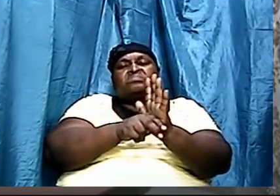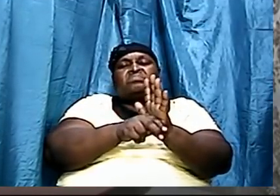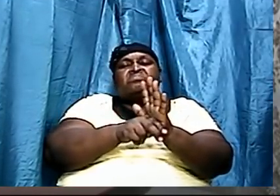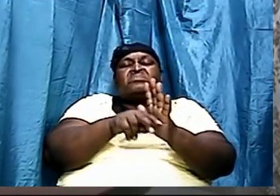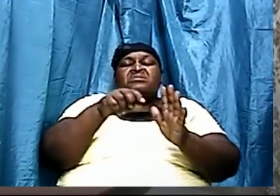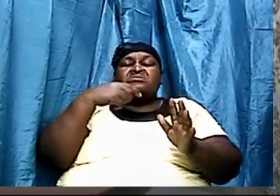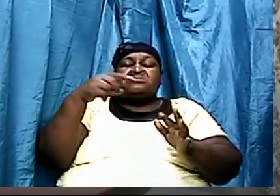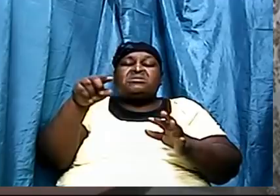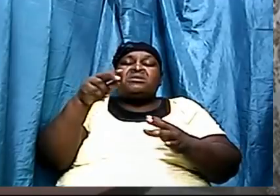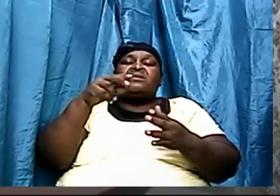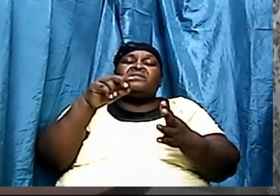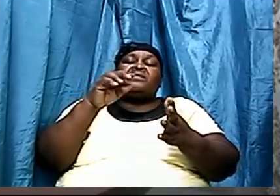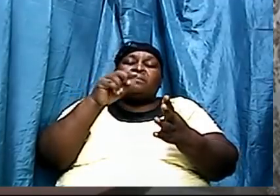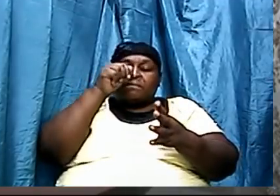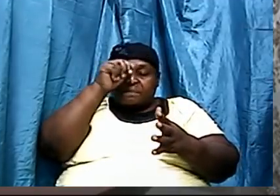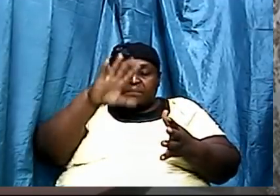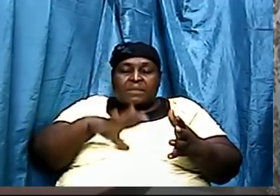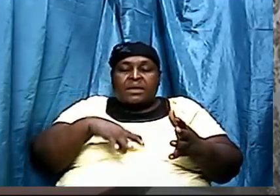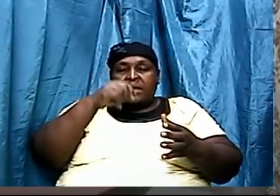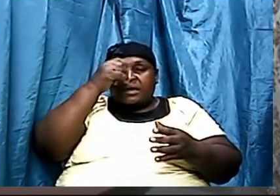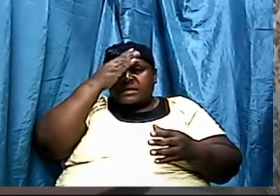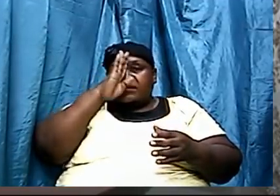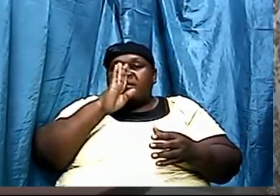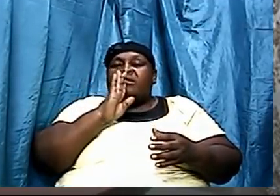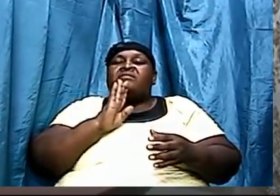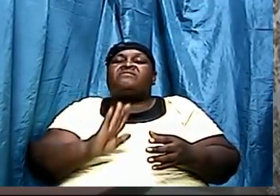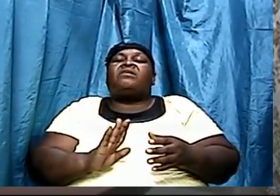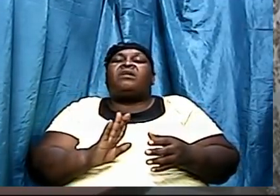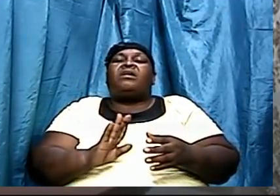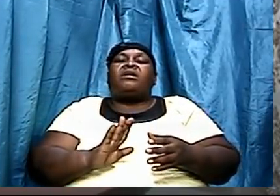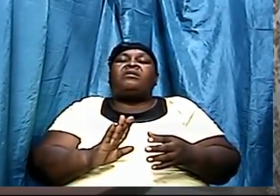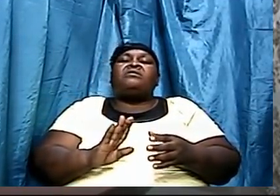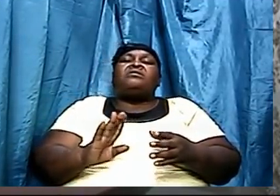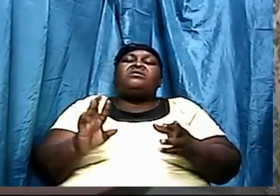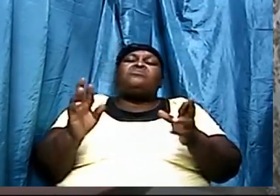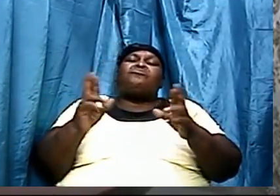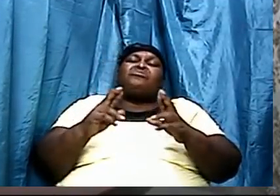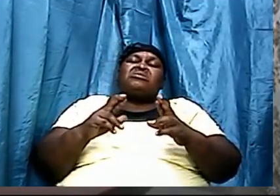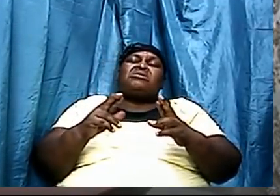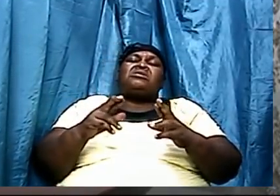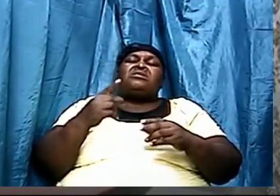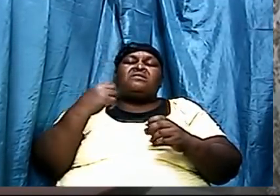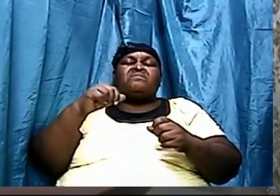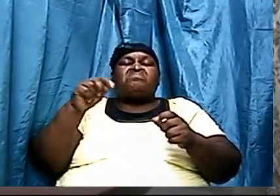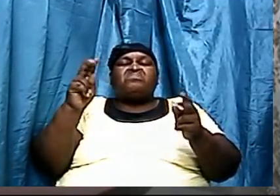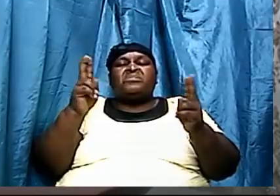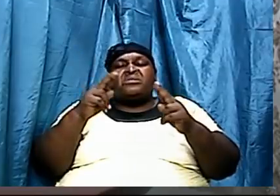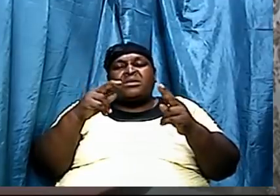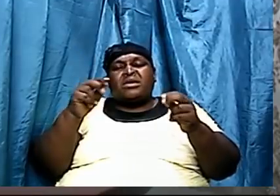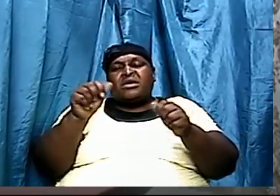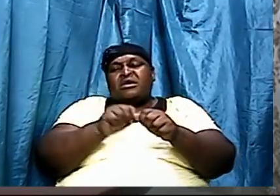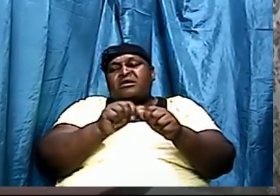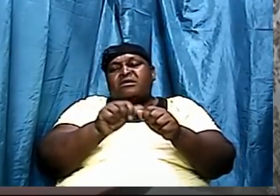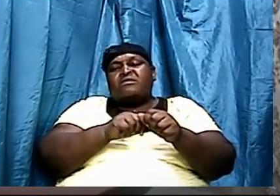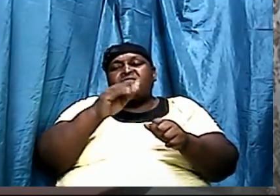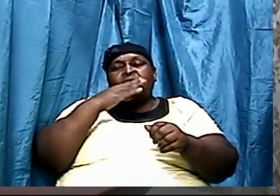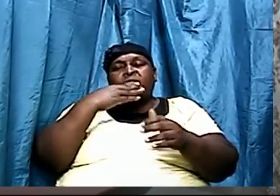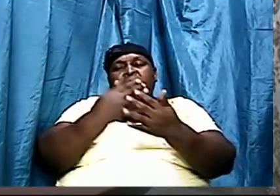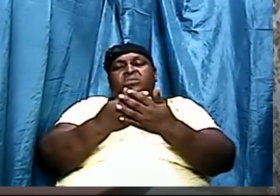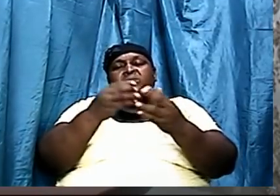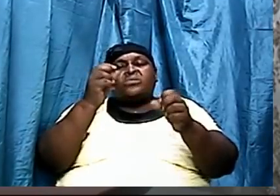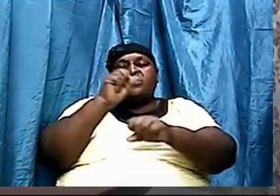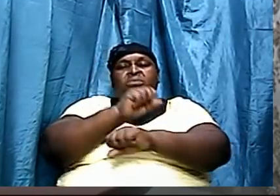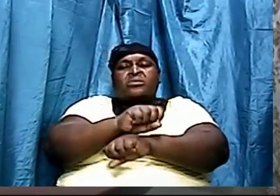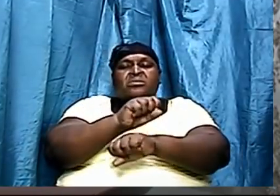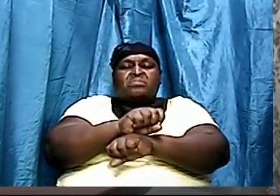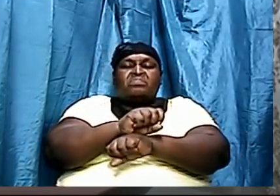God may be competent, according to the NIV, and equipped for every good work. You know, because that